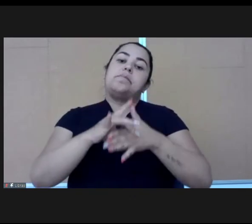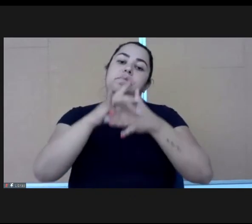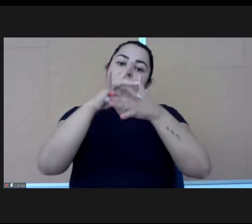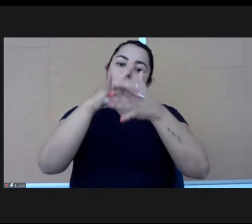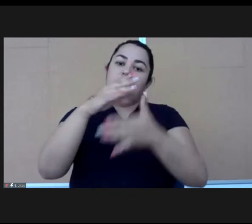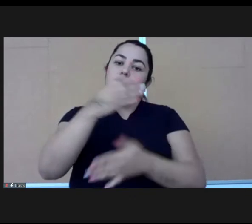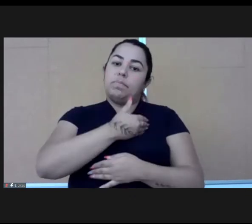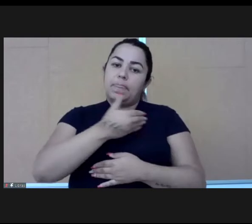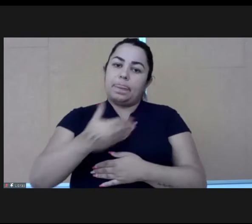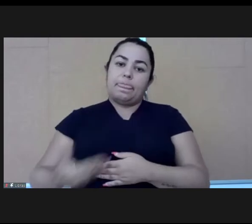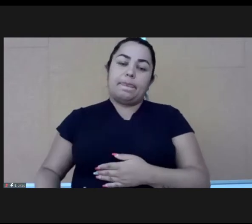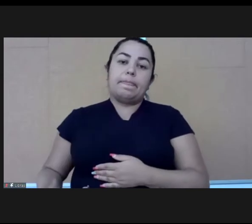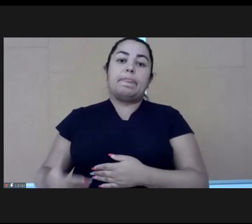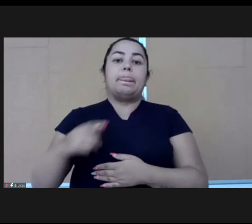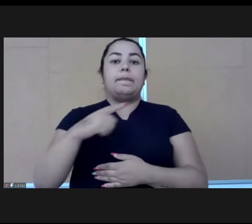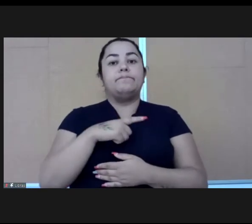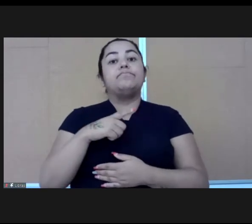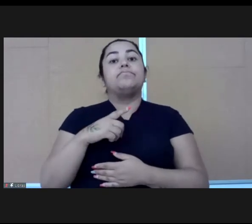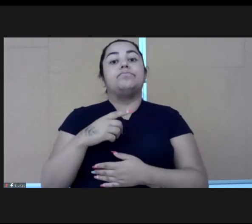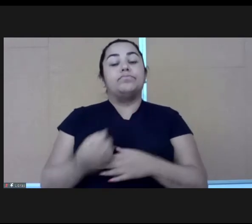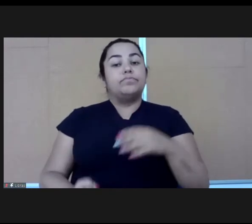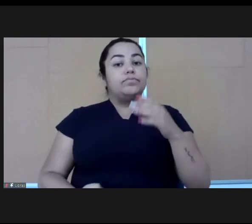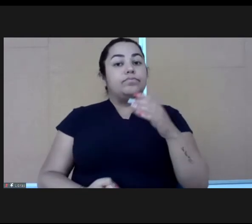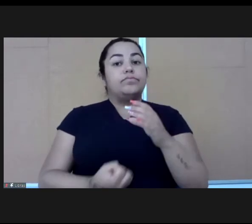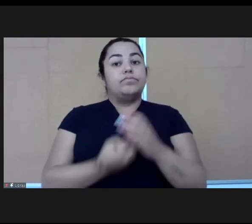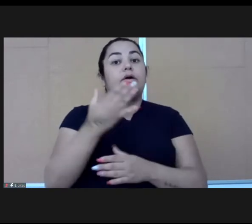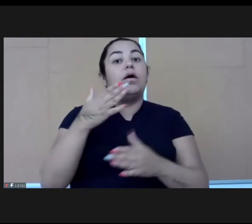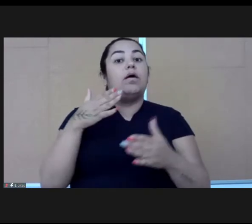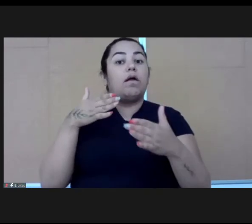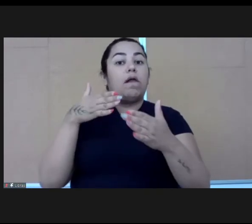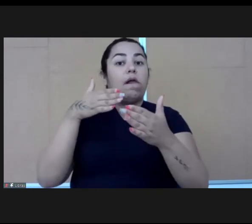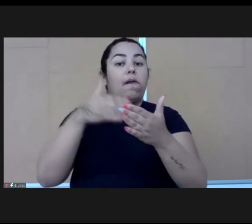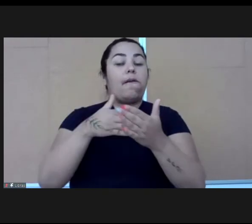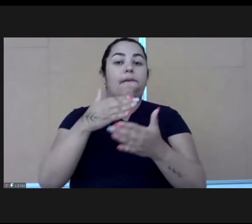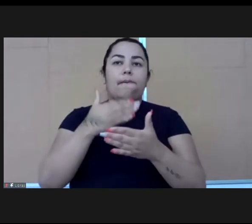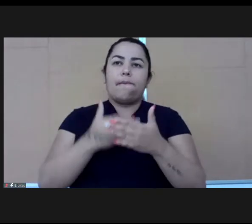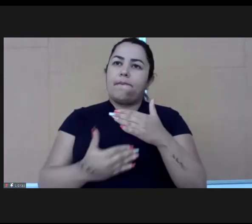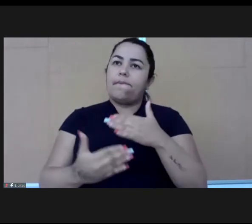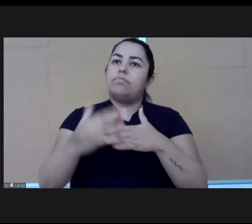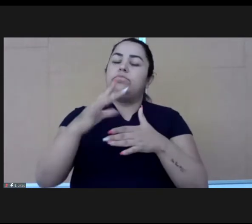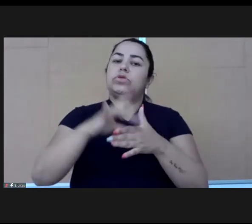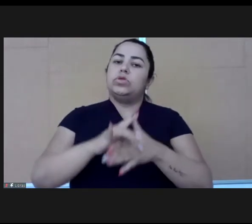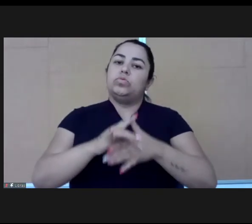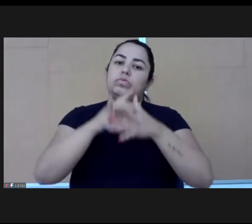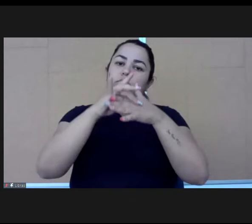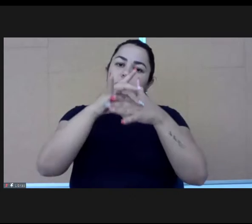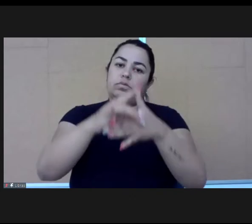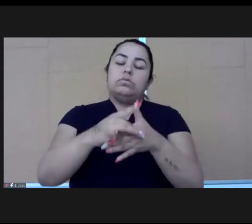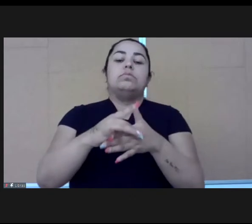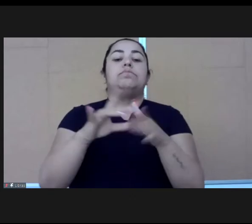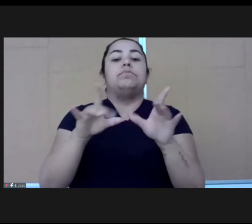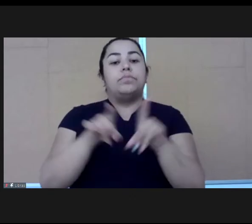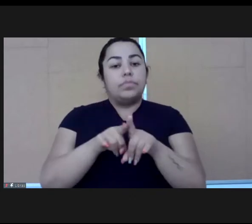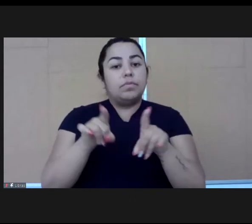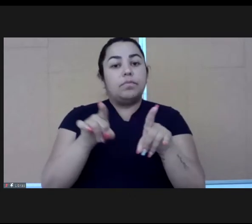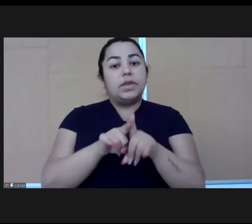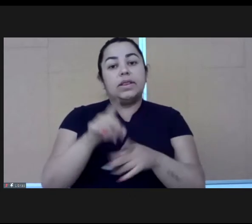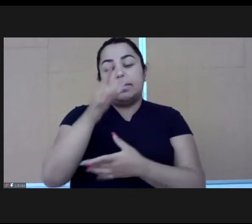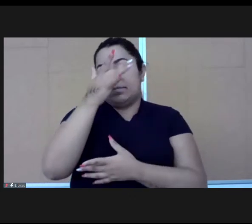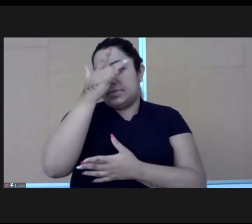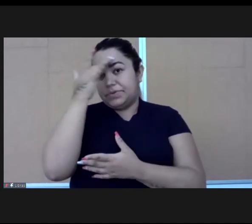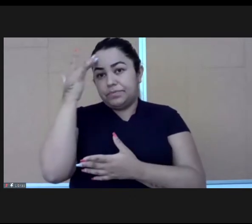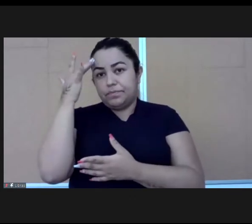boundaries from a leader's perspective to the people they lead and boundaries from the people they lead to the leader's perspective.